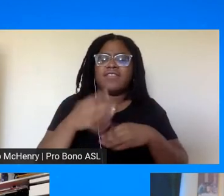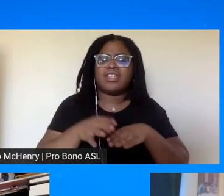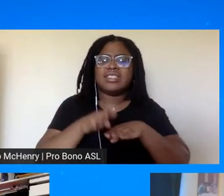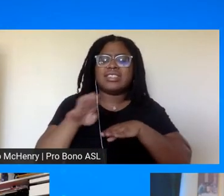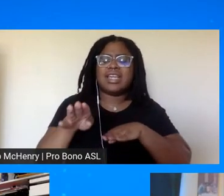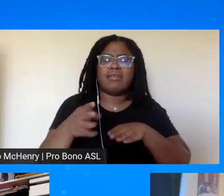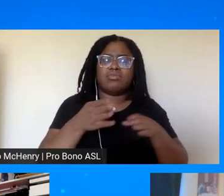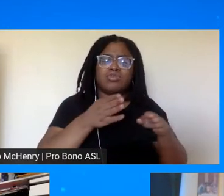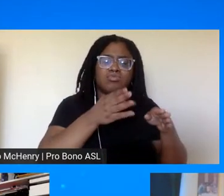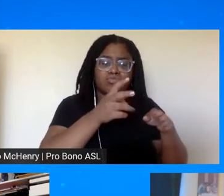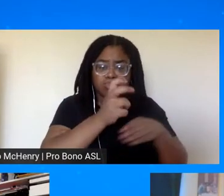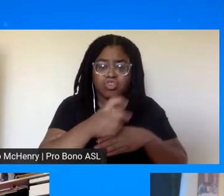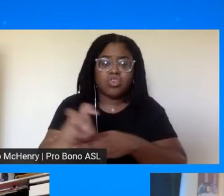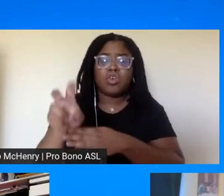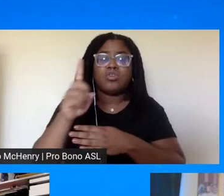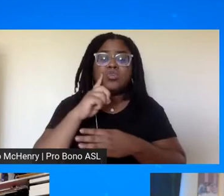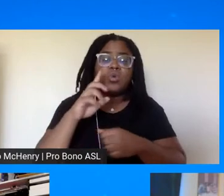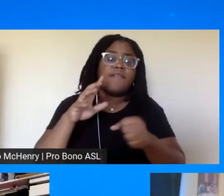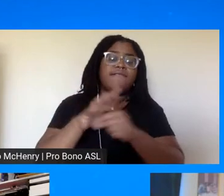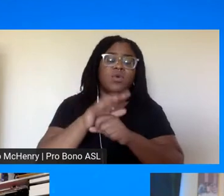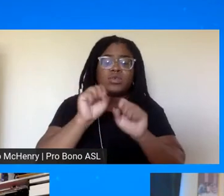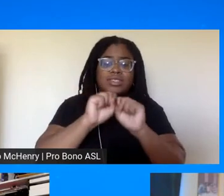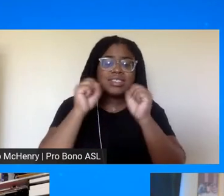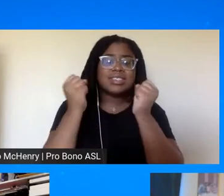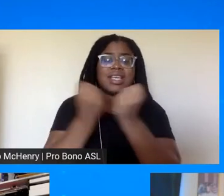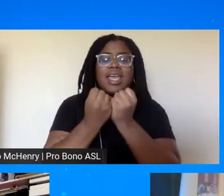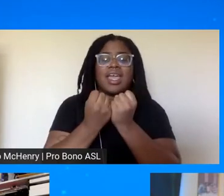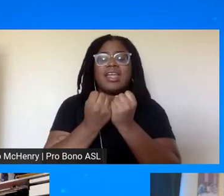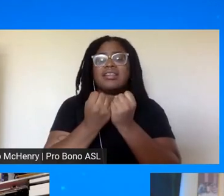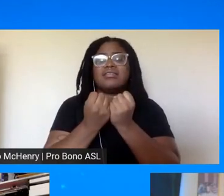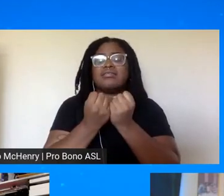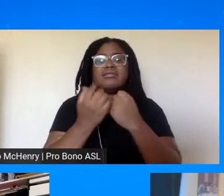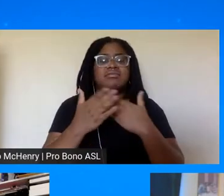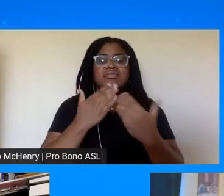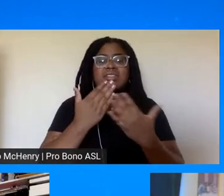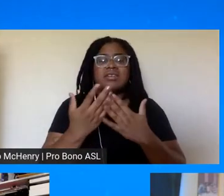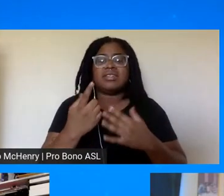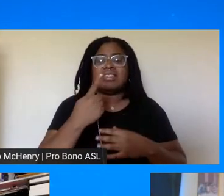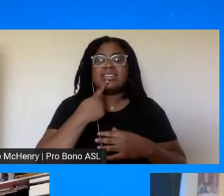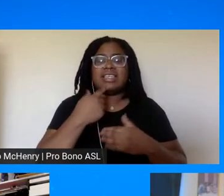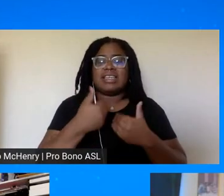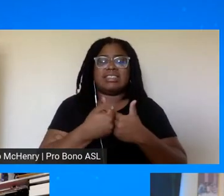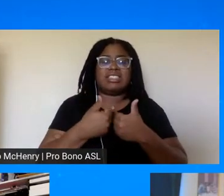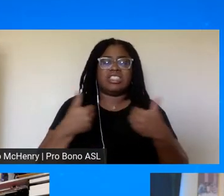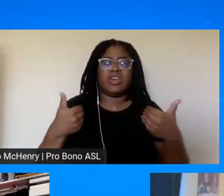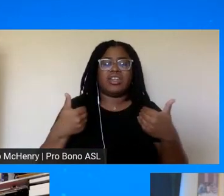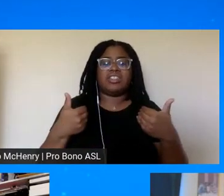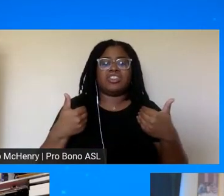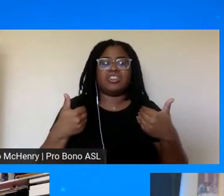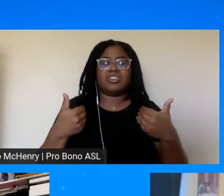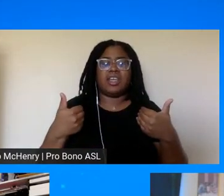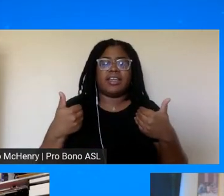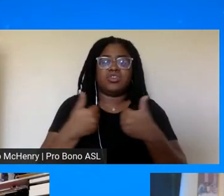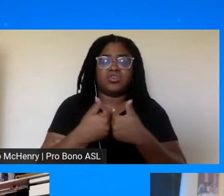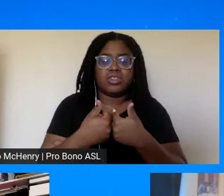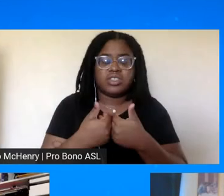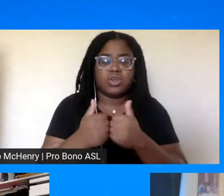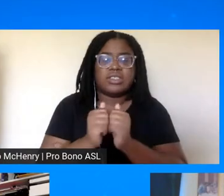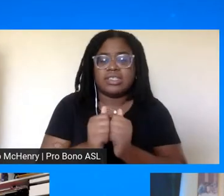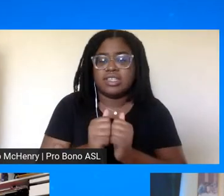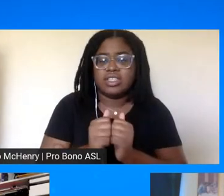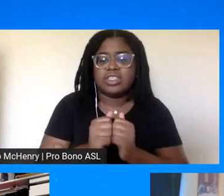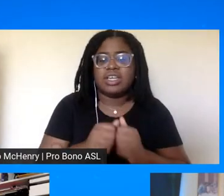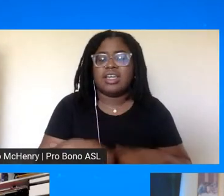road to the full society so therefore we we kind of in this change that word desegregation and integration dr king separated that